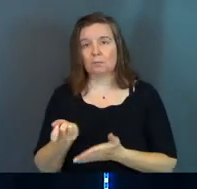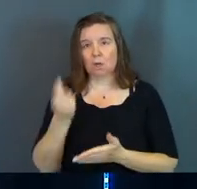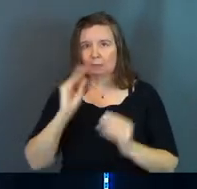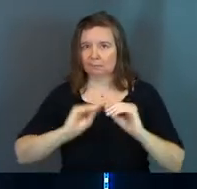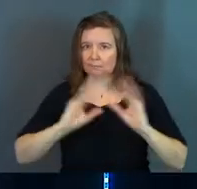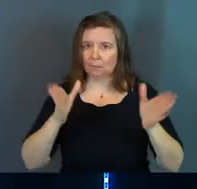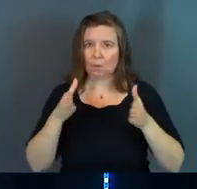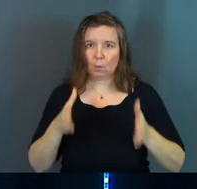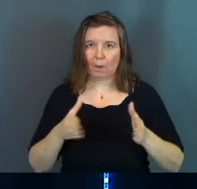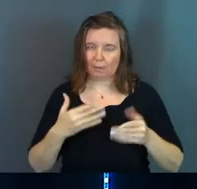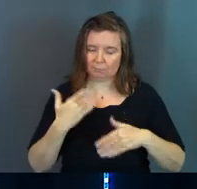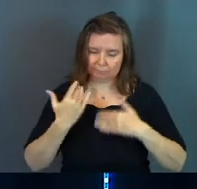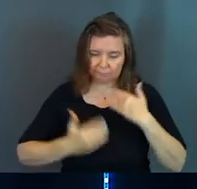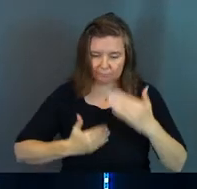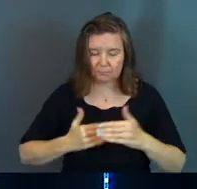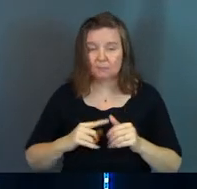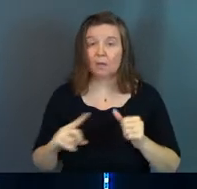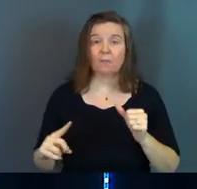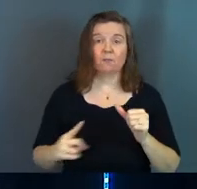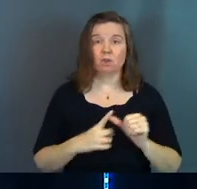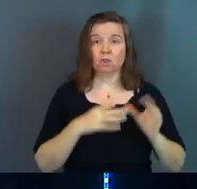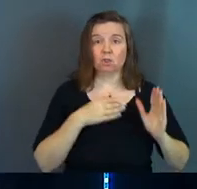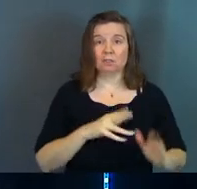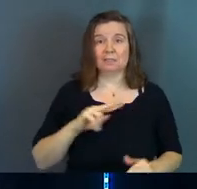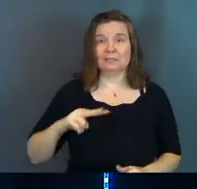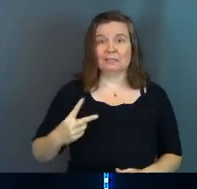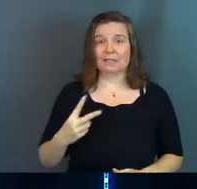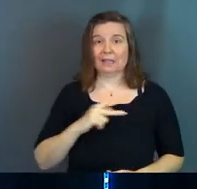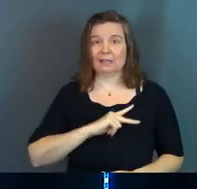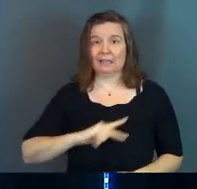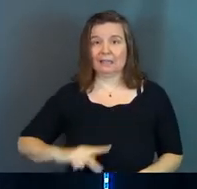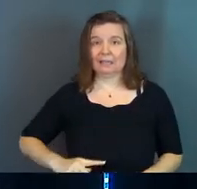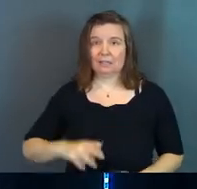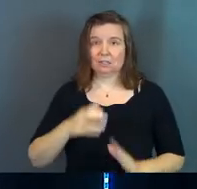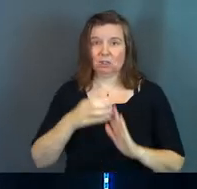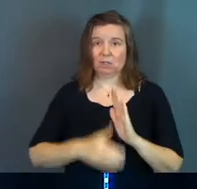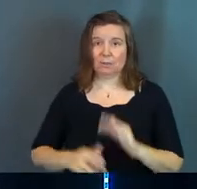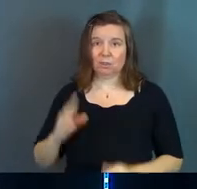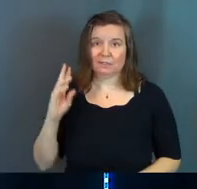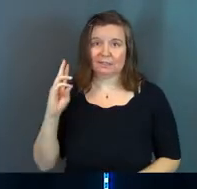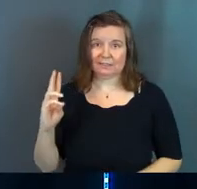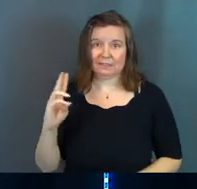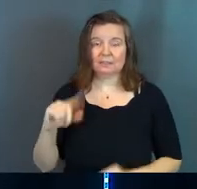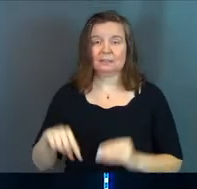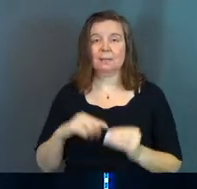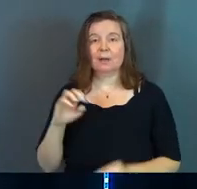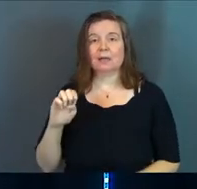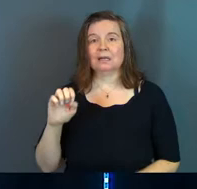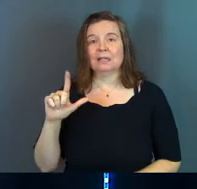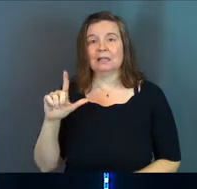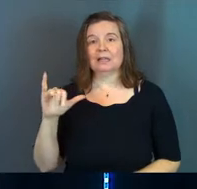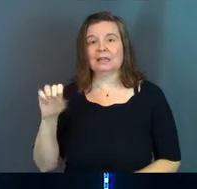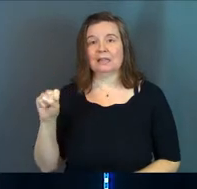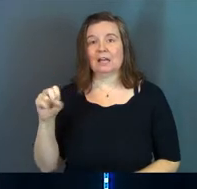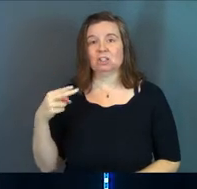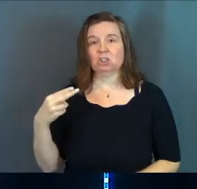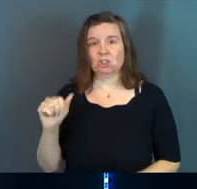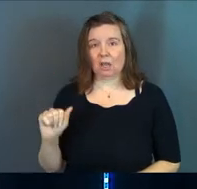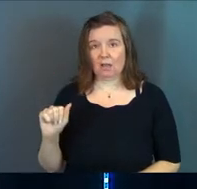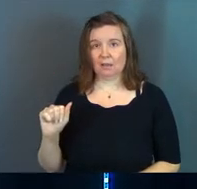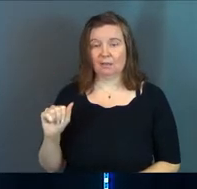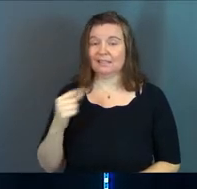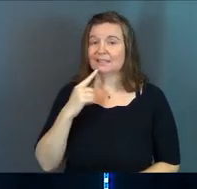the way that this all works. Very first one, 2 Kings 6. This is about Elisha the prophet. Say